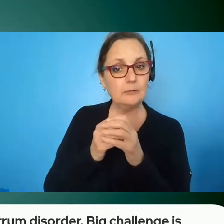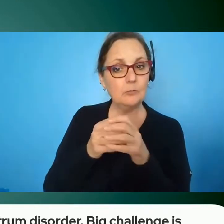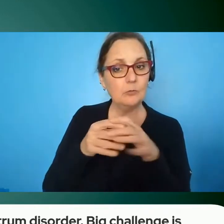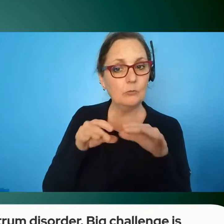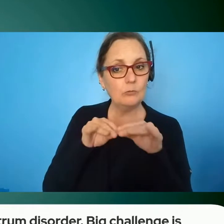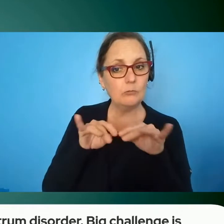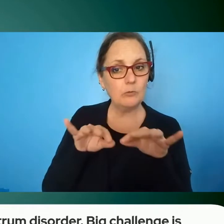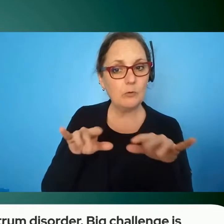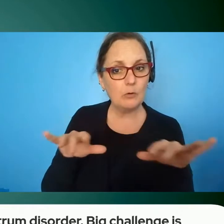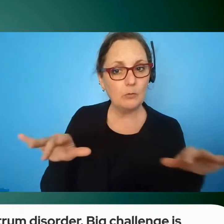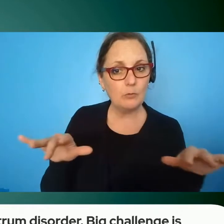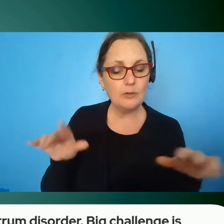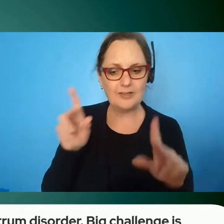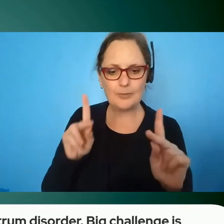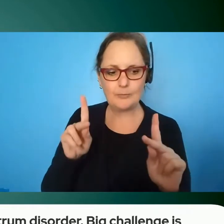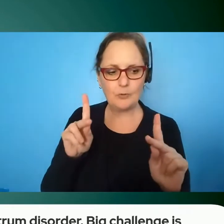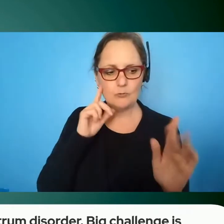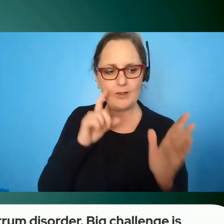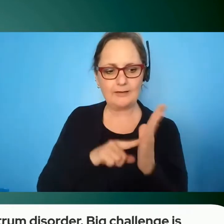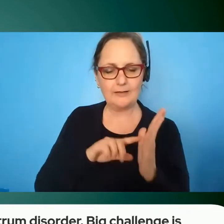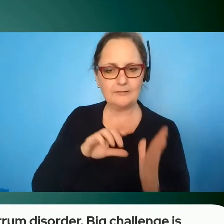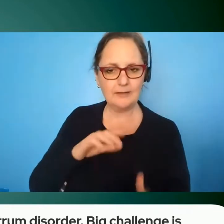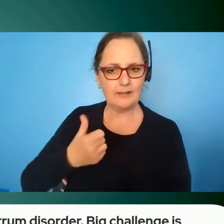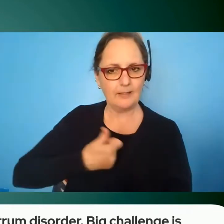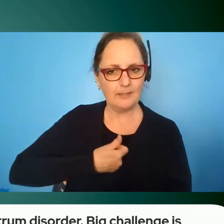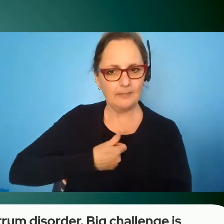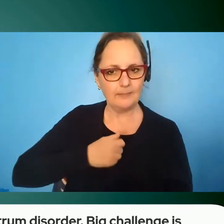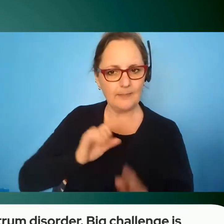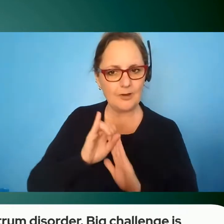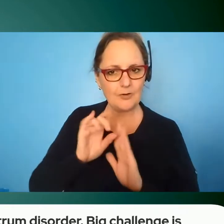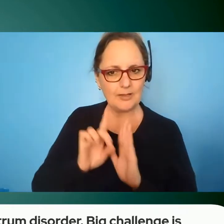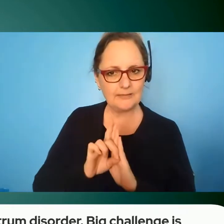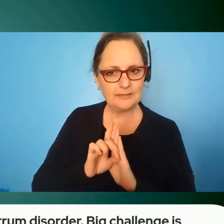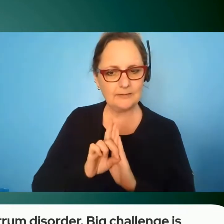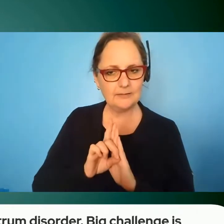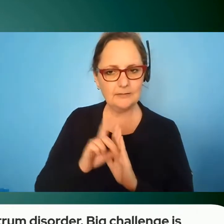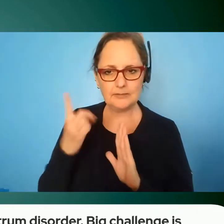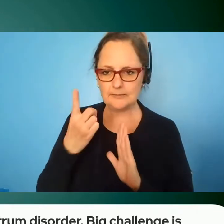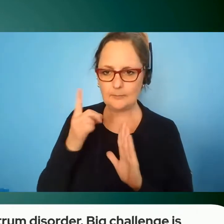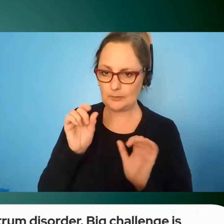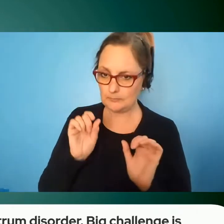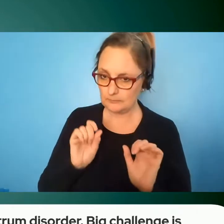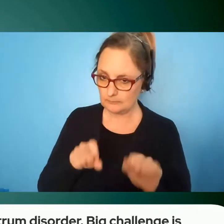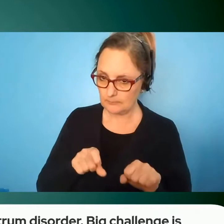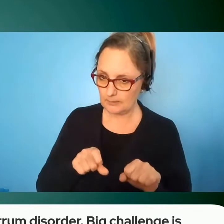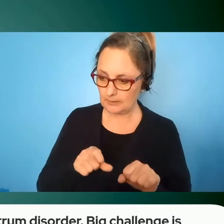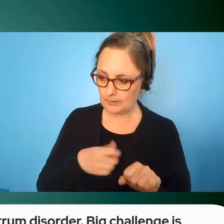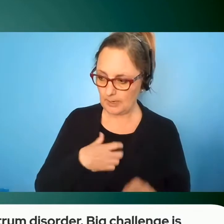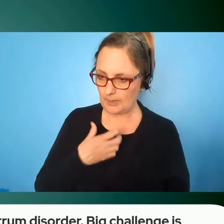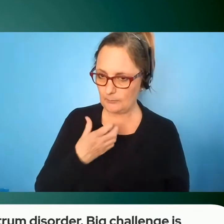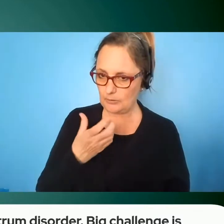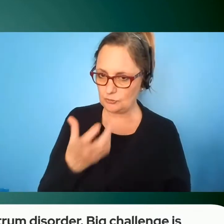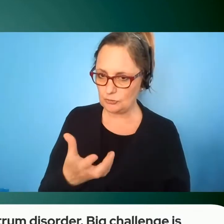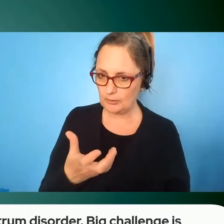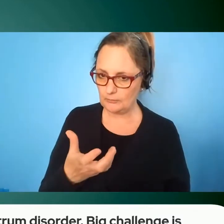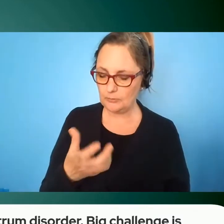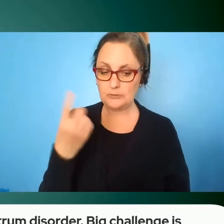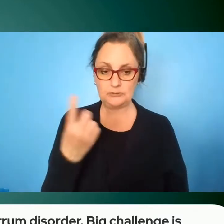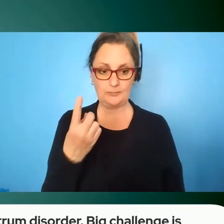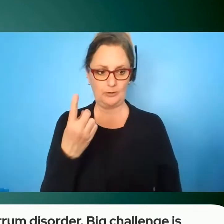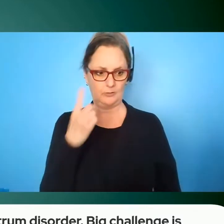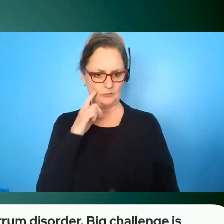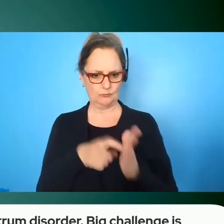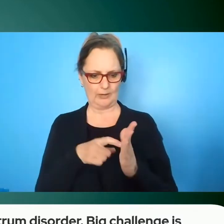to see their identity as something more something that can be shared um and something that is considered a strength